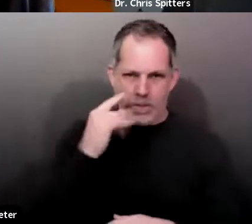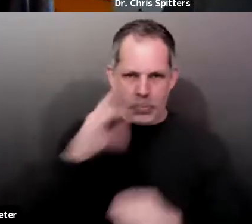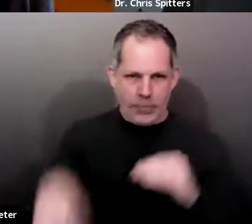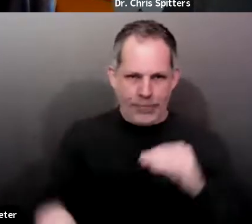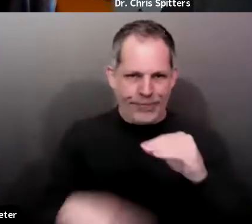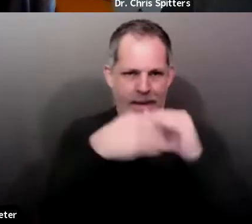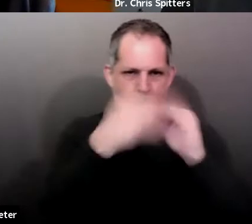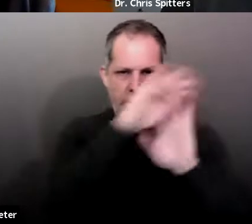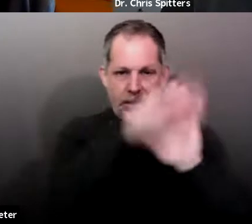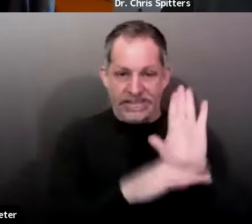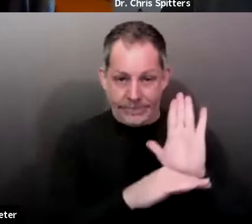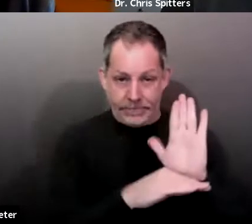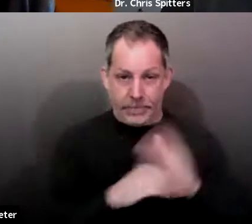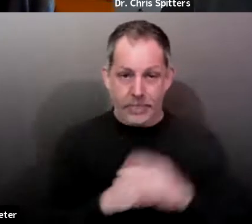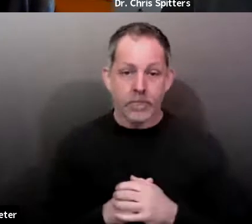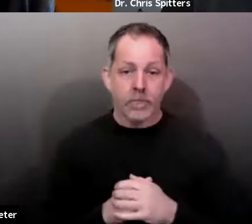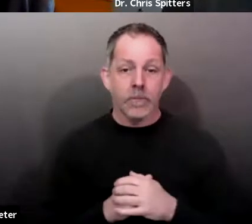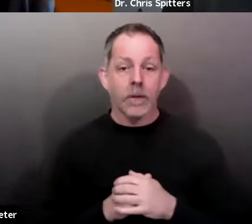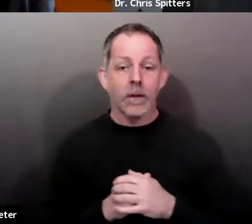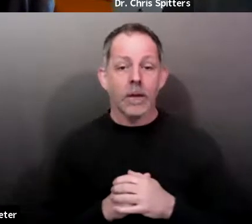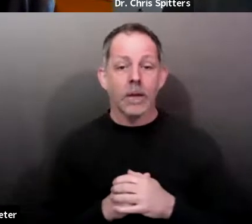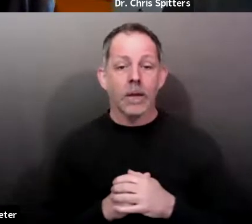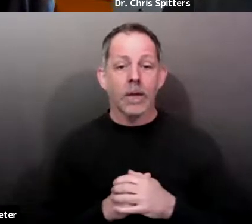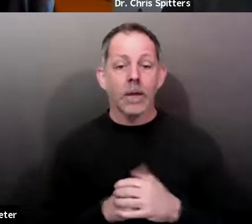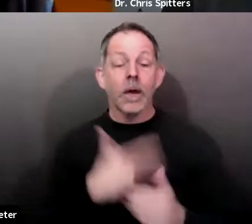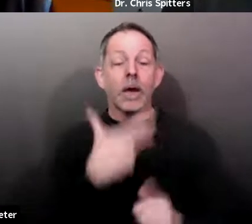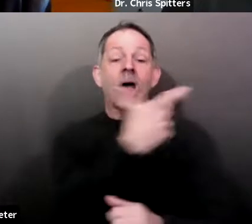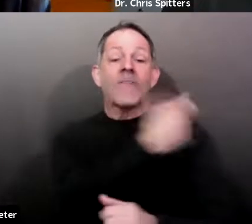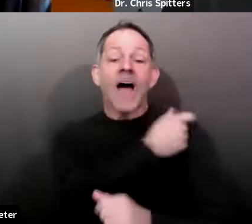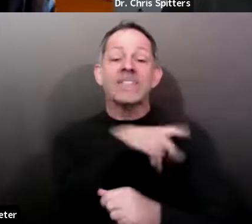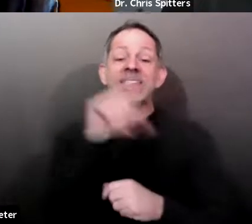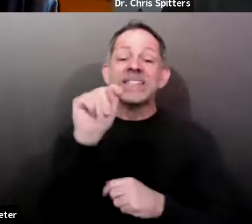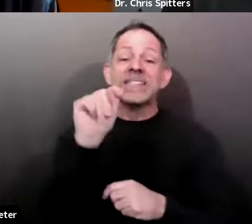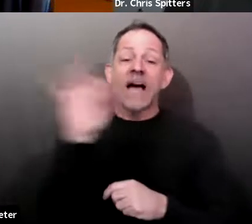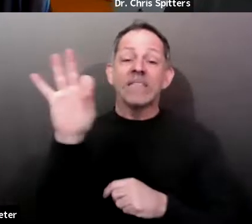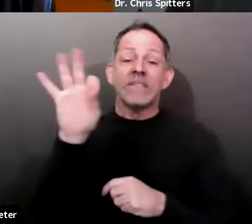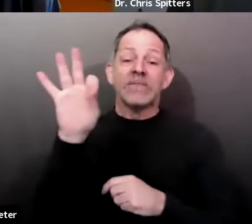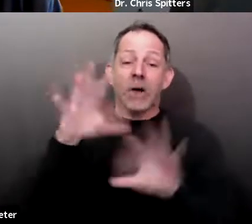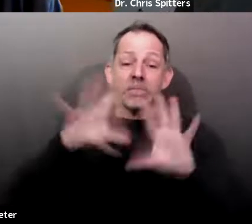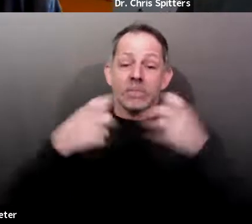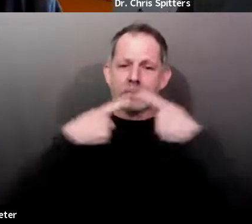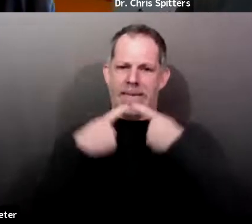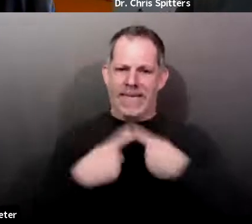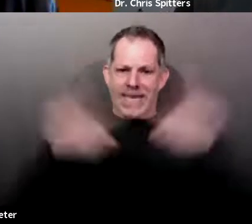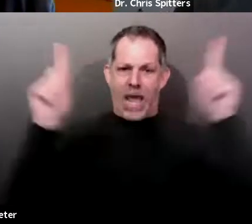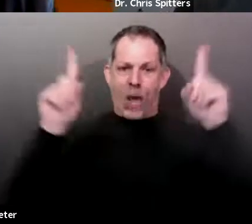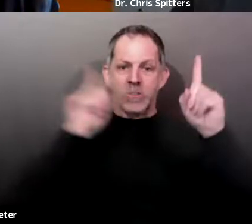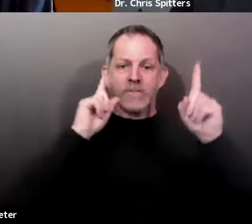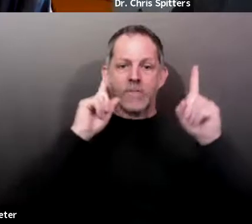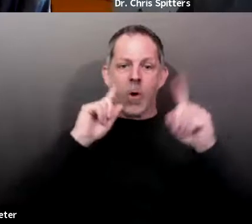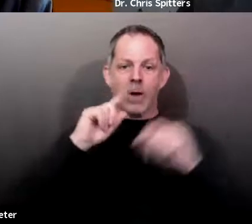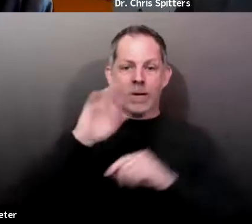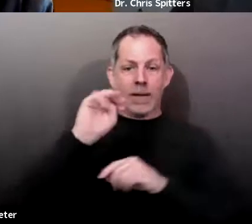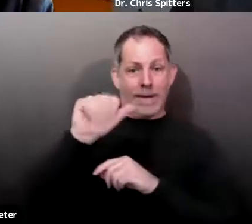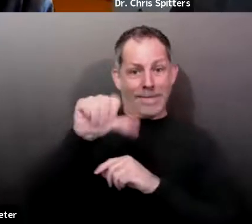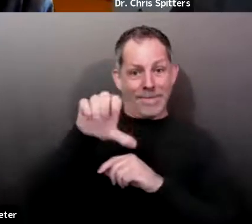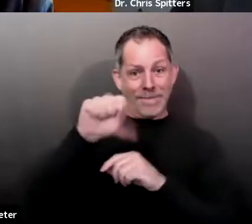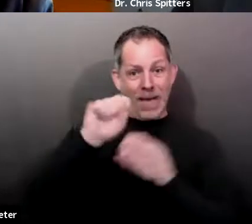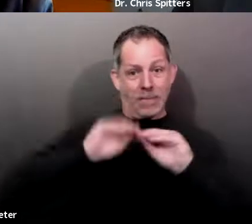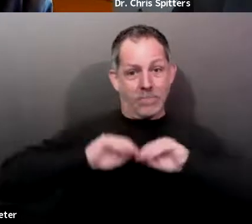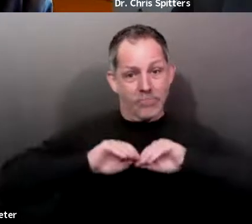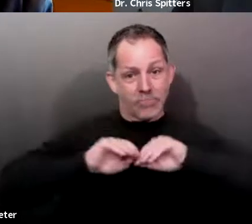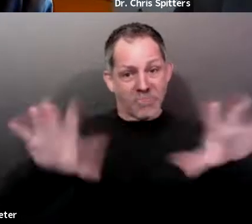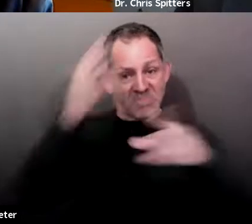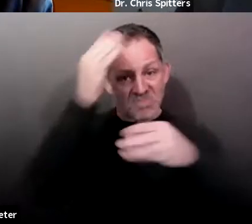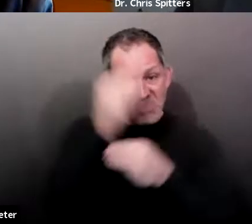shared the tentative schedule for the mass vaccination sites this week. I just want to run over those briefly. First,